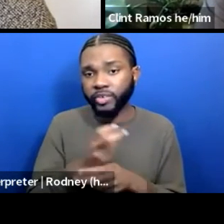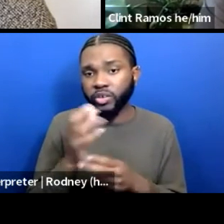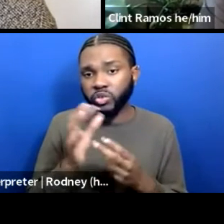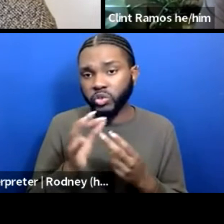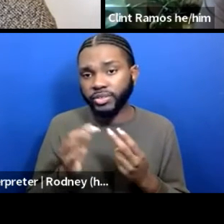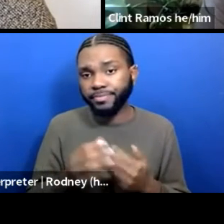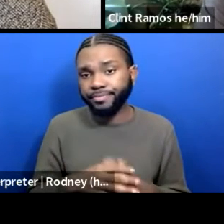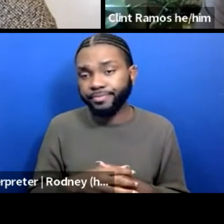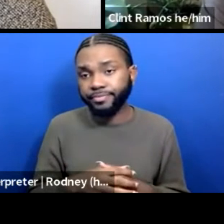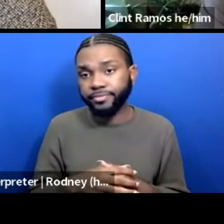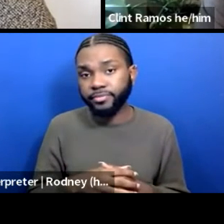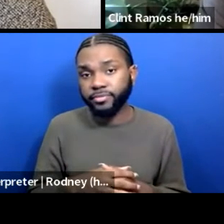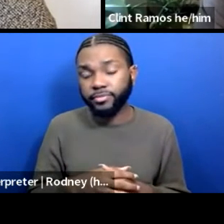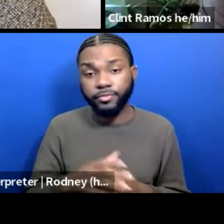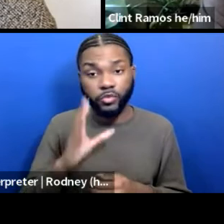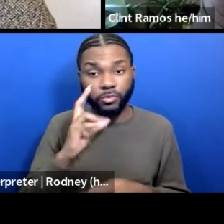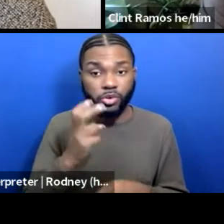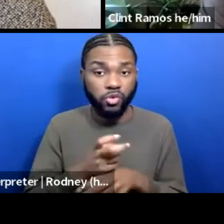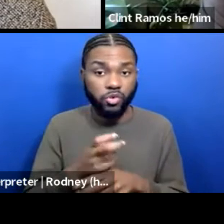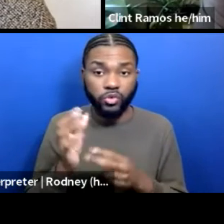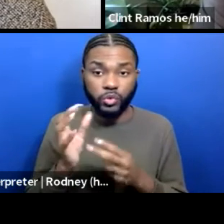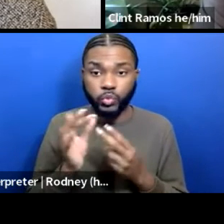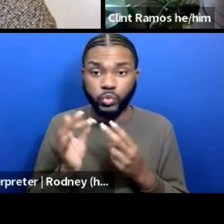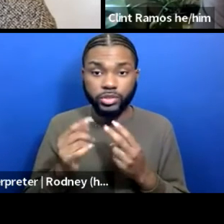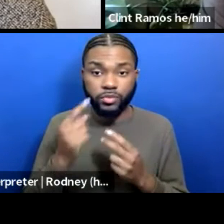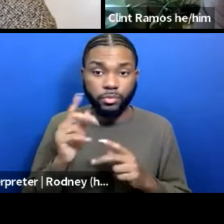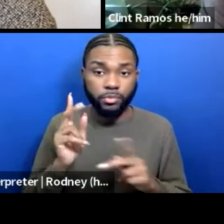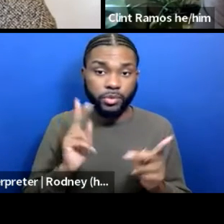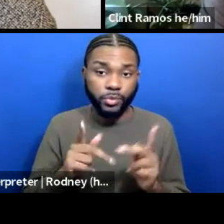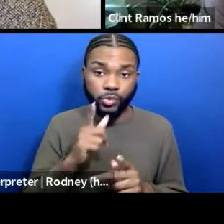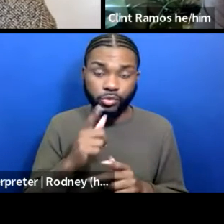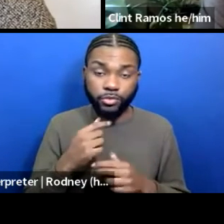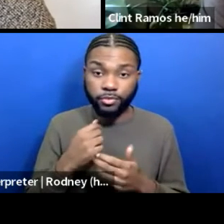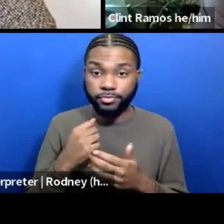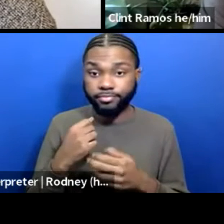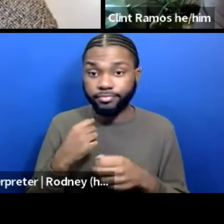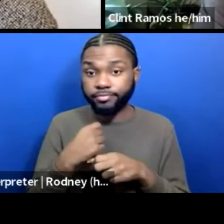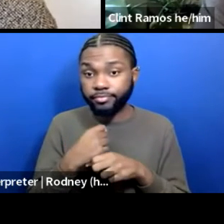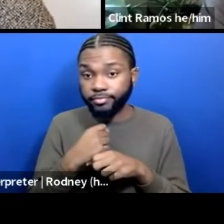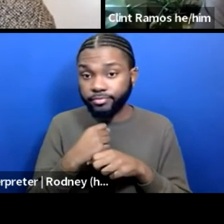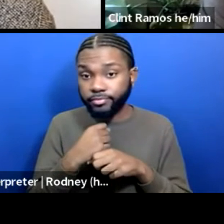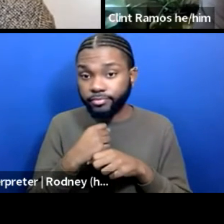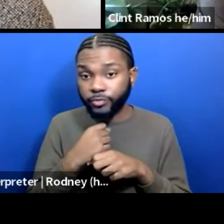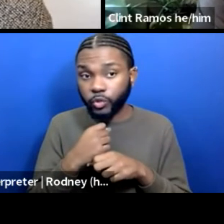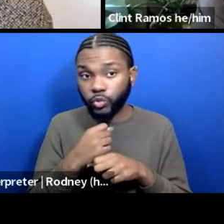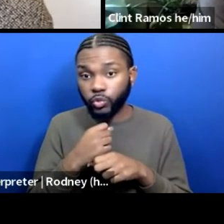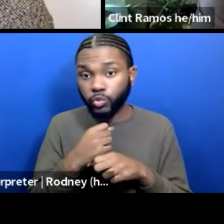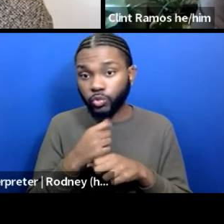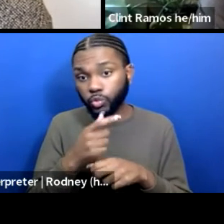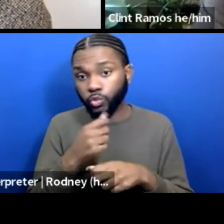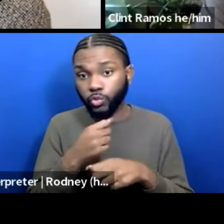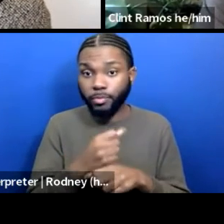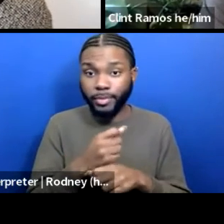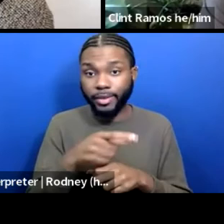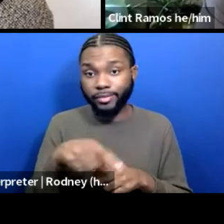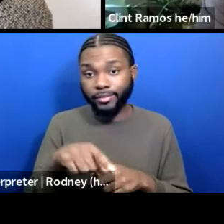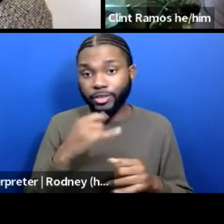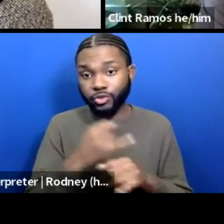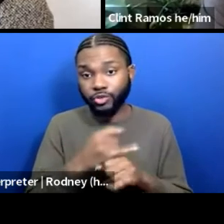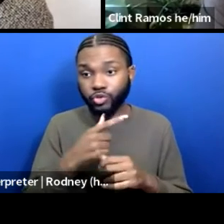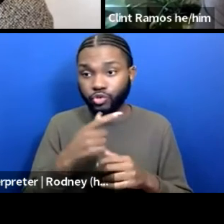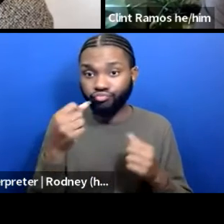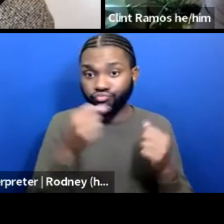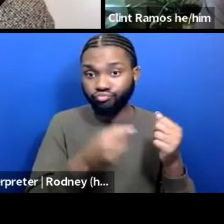It's going to be hard choices for the people who make these institutions, who are or run these institutions about